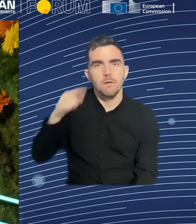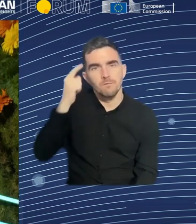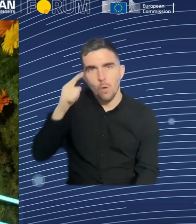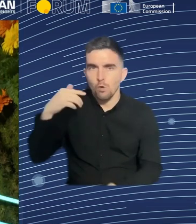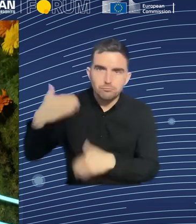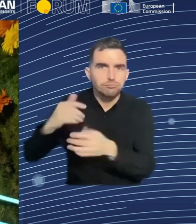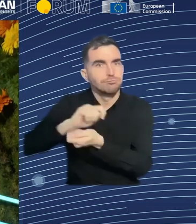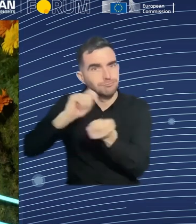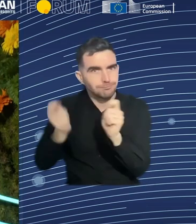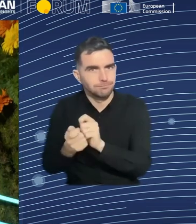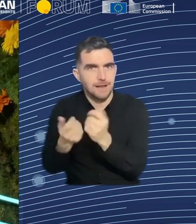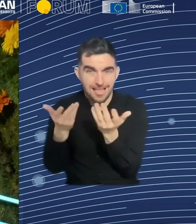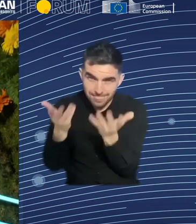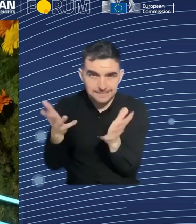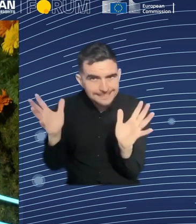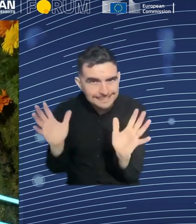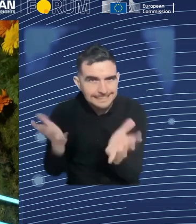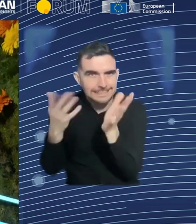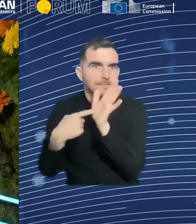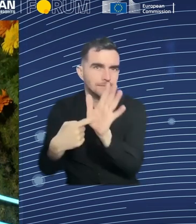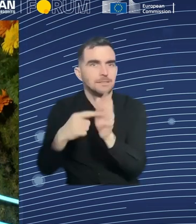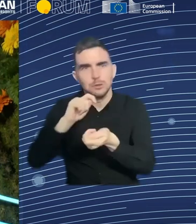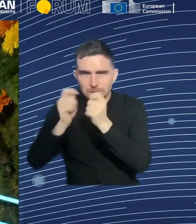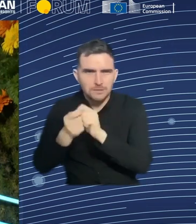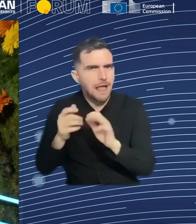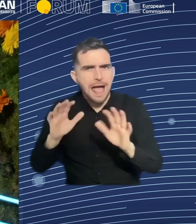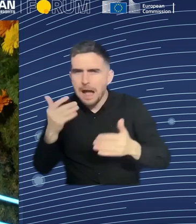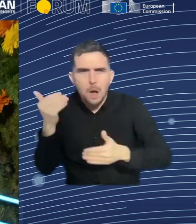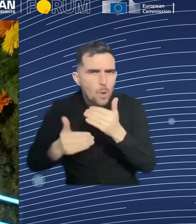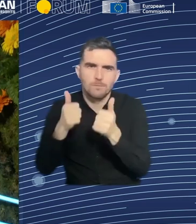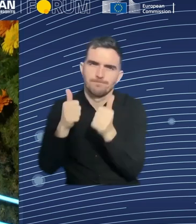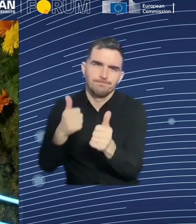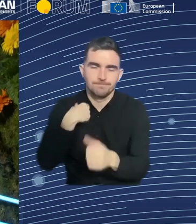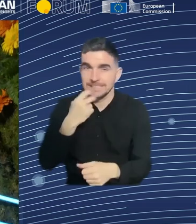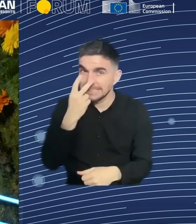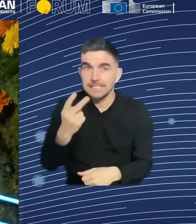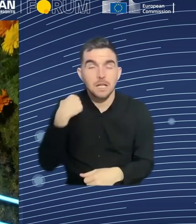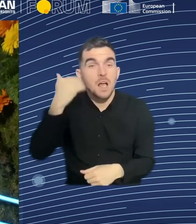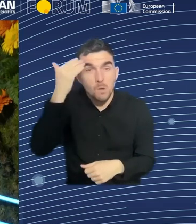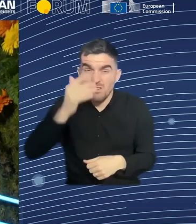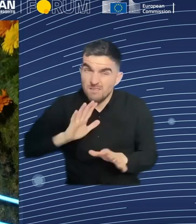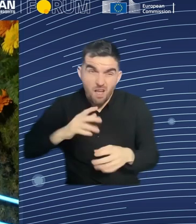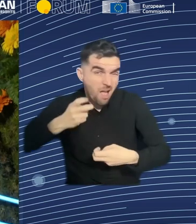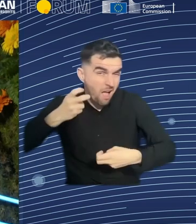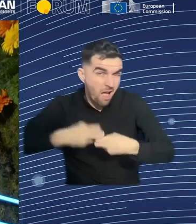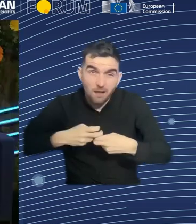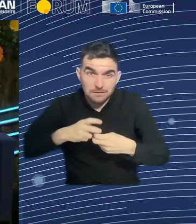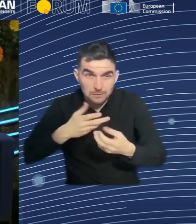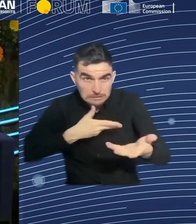this training the most. Which should be the strategy to address these new demands and, as you said, not leave anybody behind?